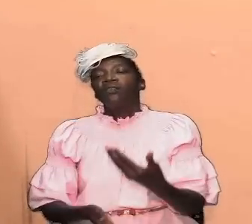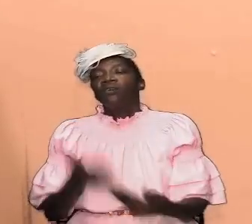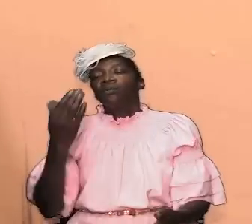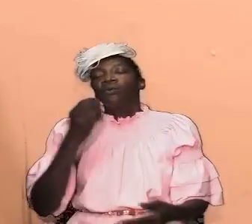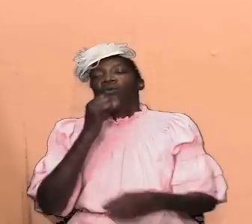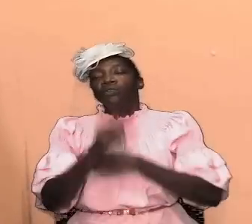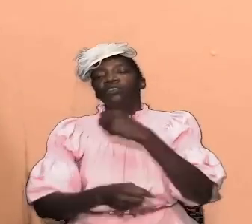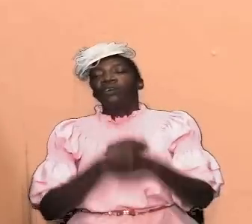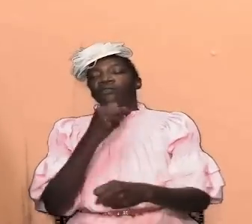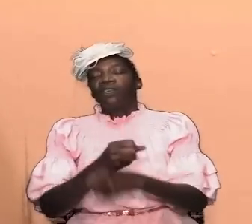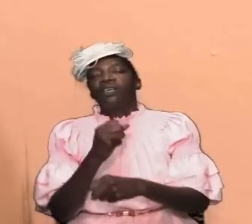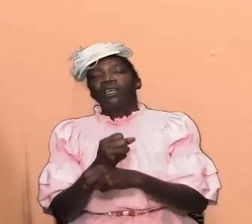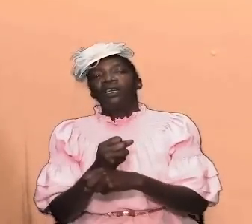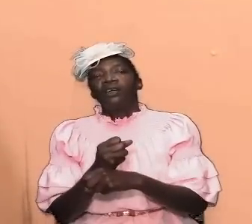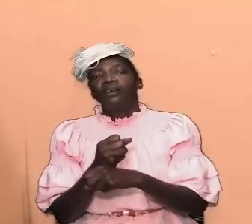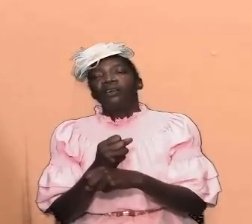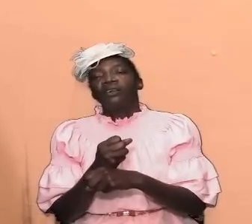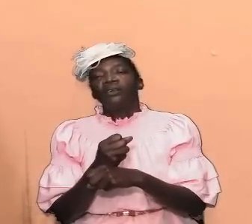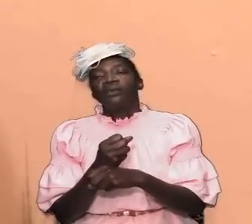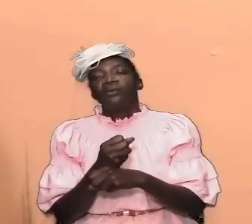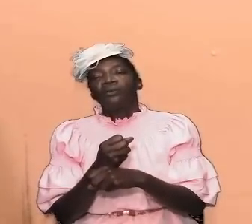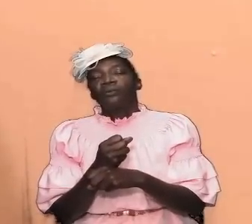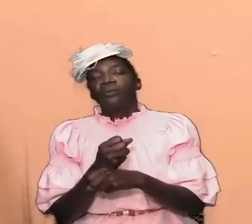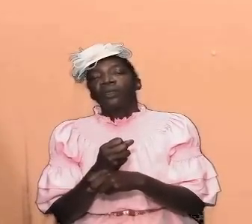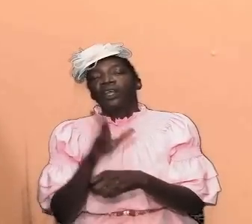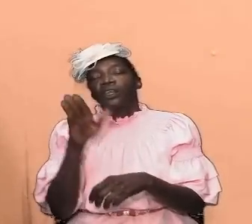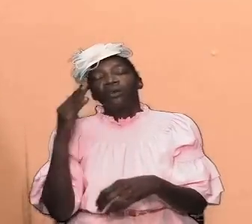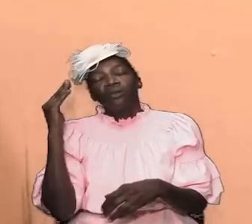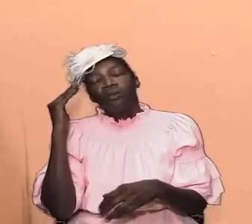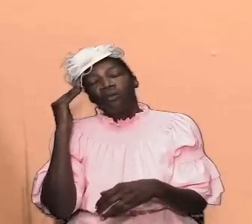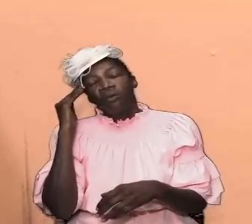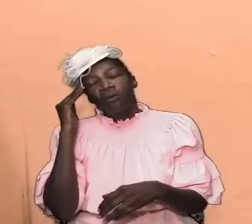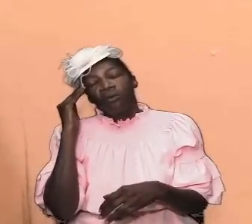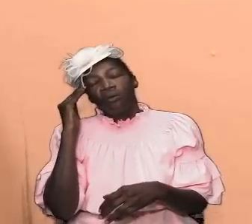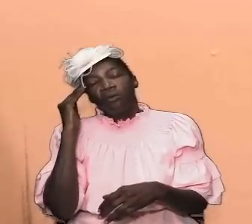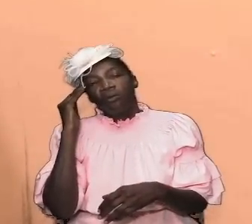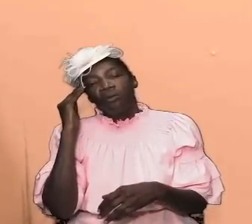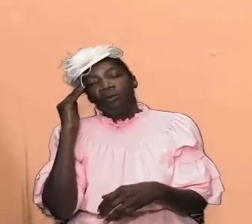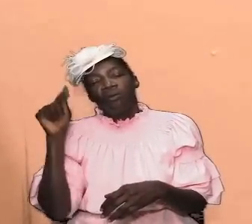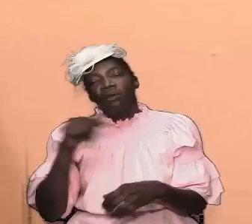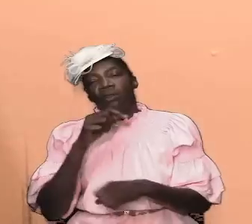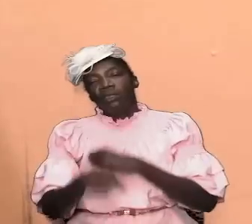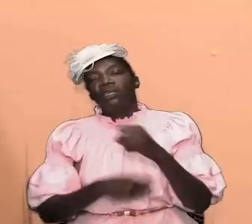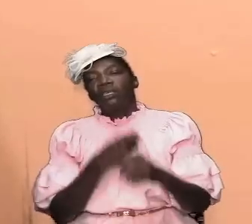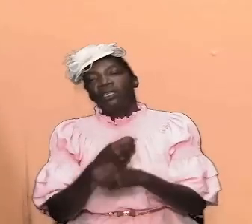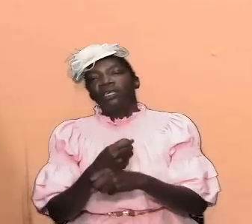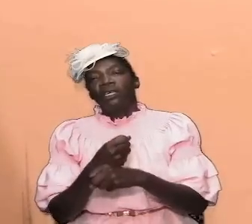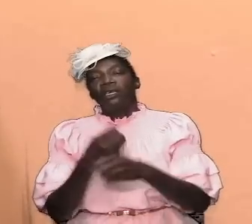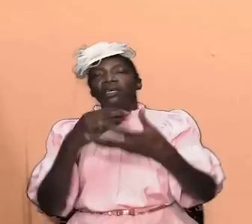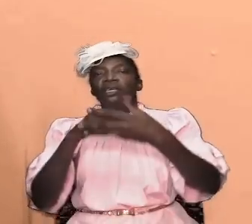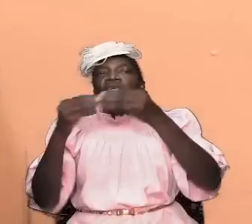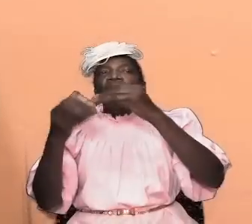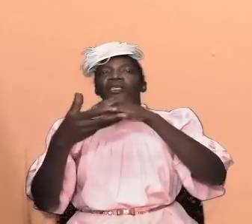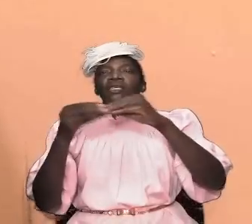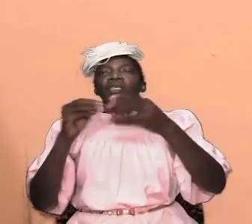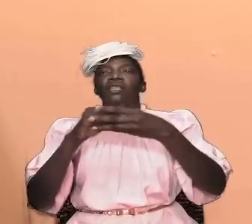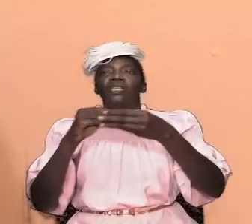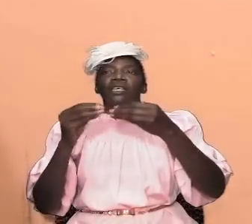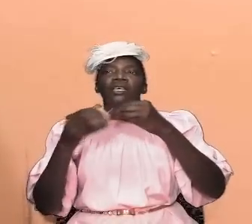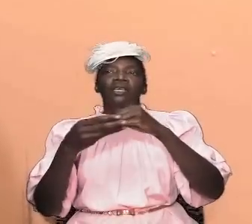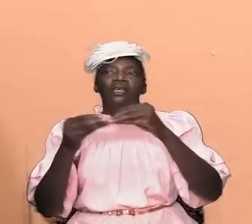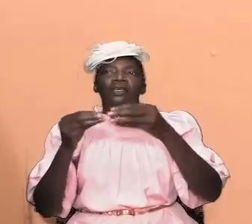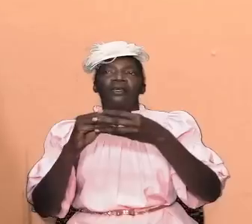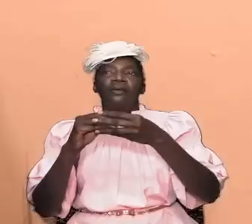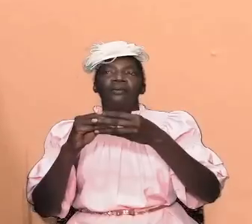down into the year uh you would have known saints of God that this year the theme the broad team